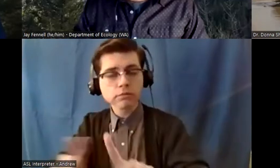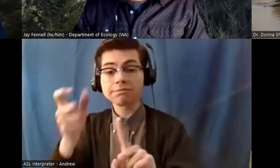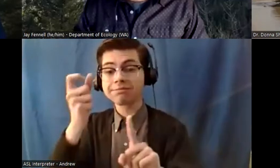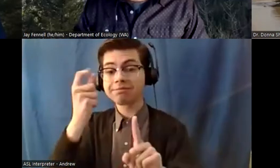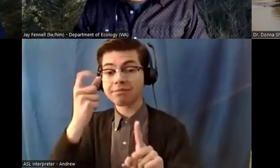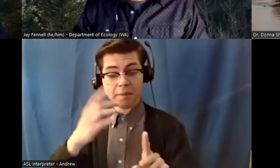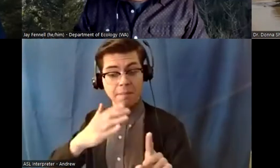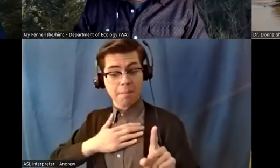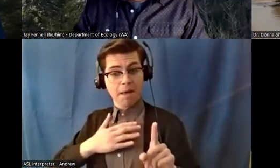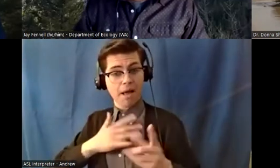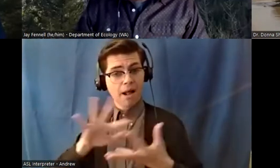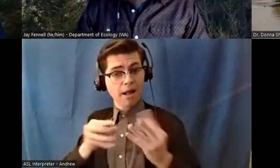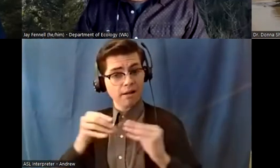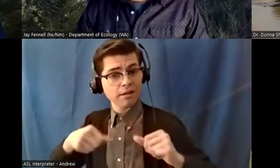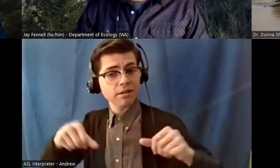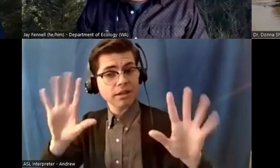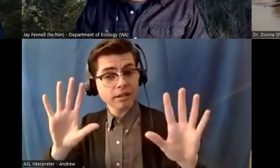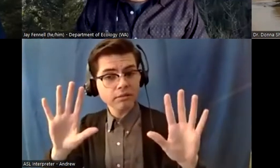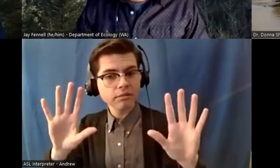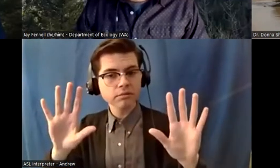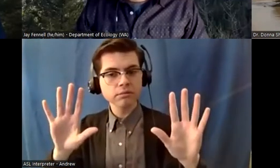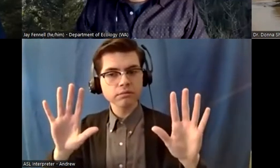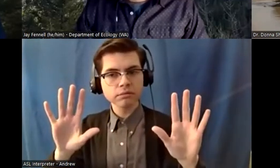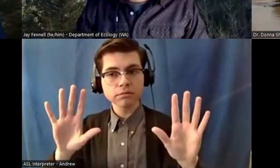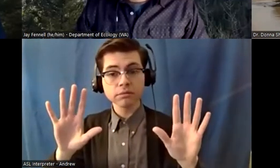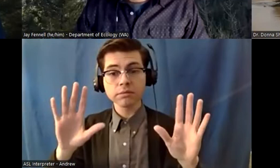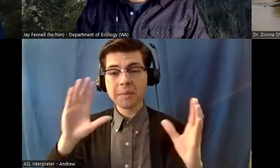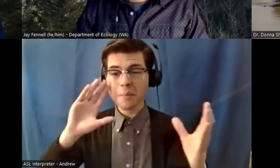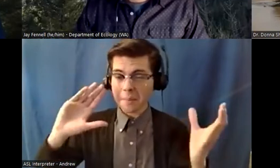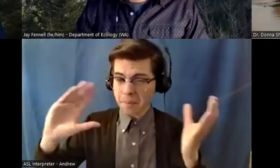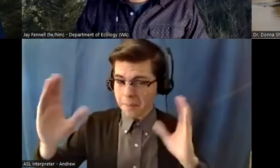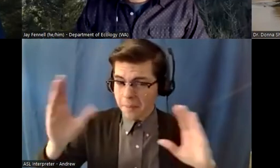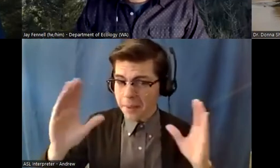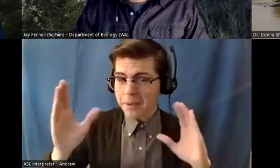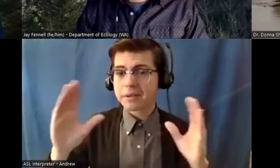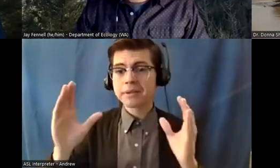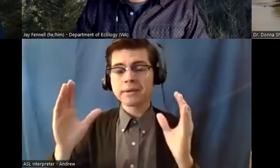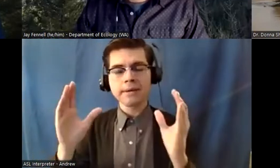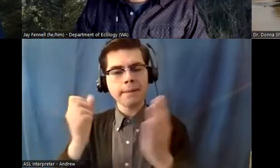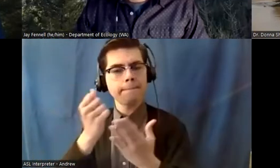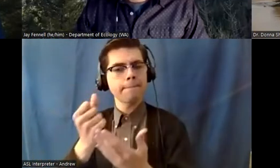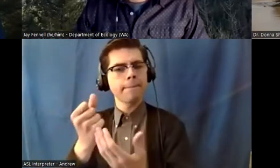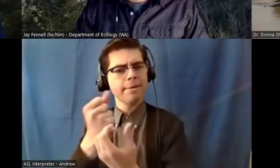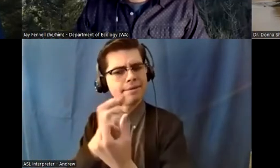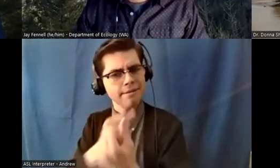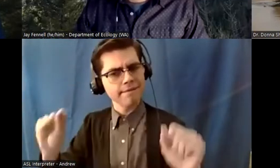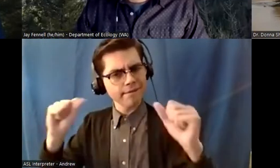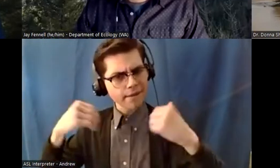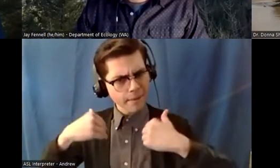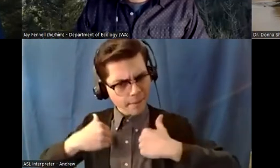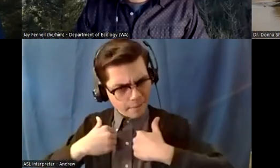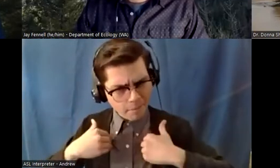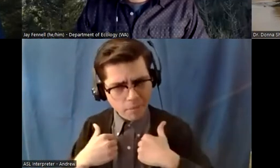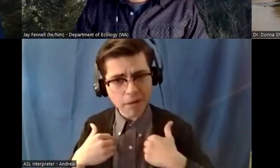uh nothing in comparison to helping have uh helping a species survive for